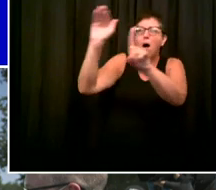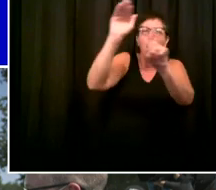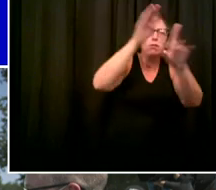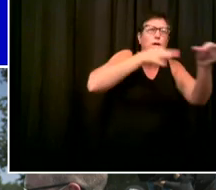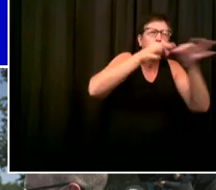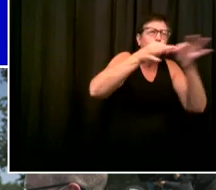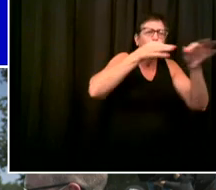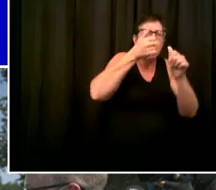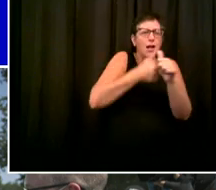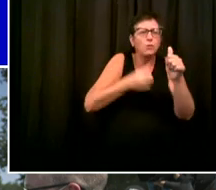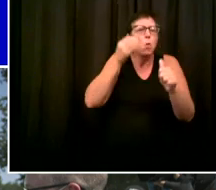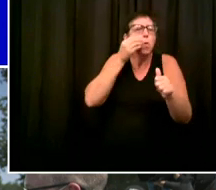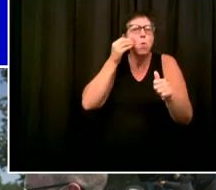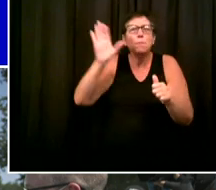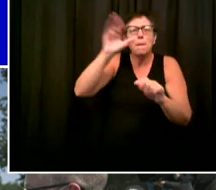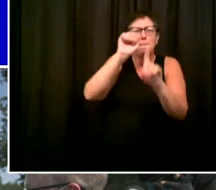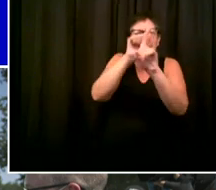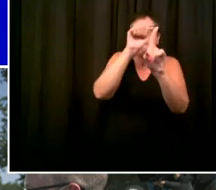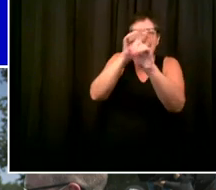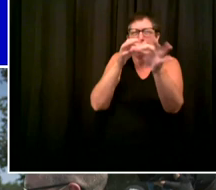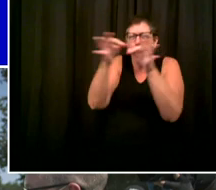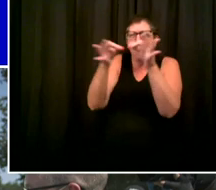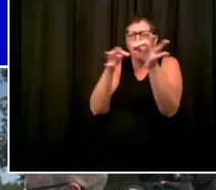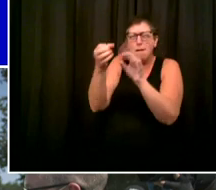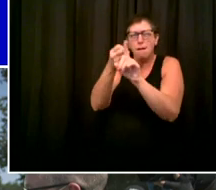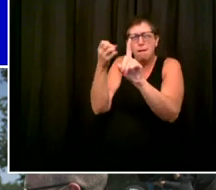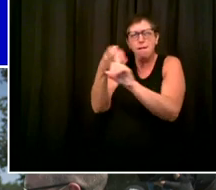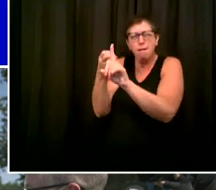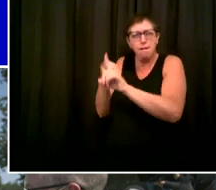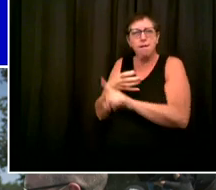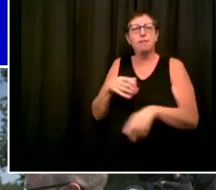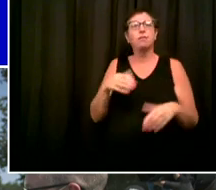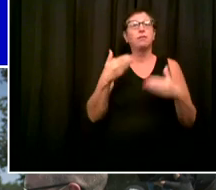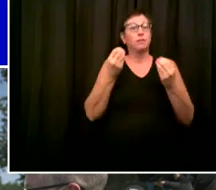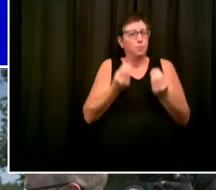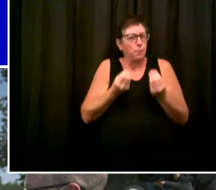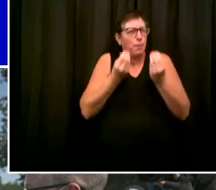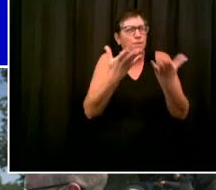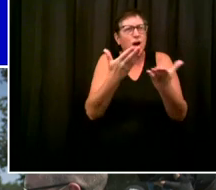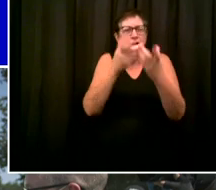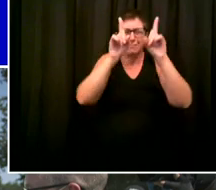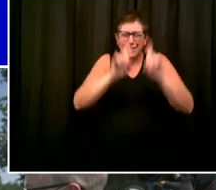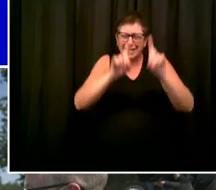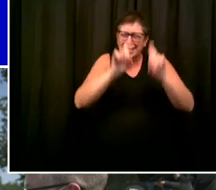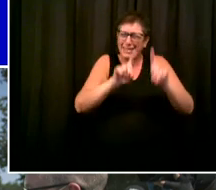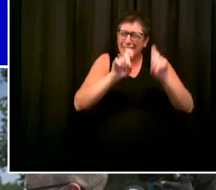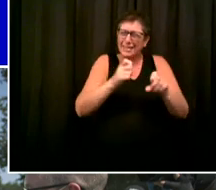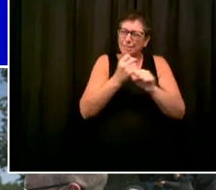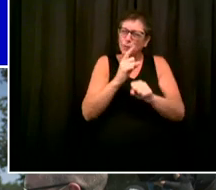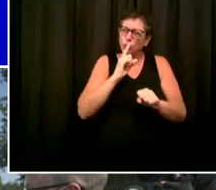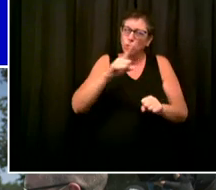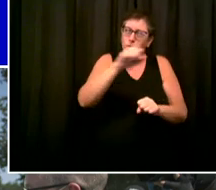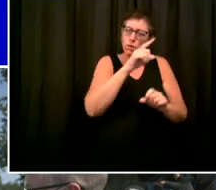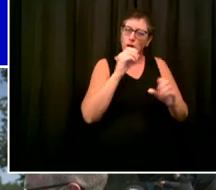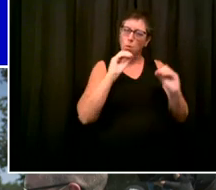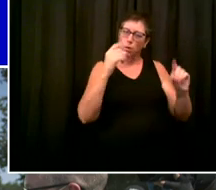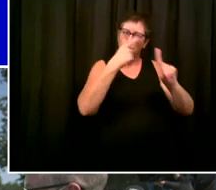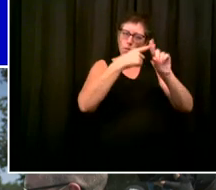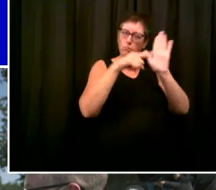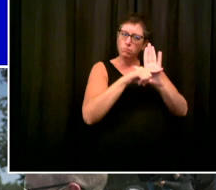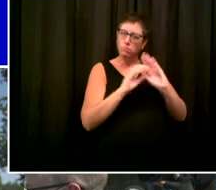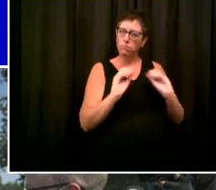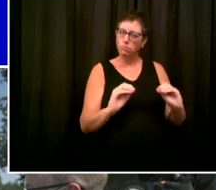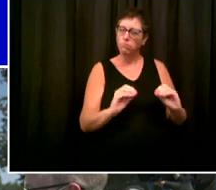And now, as more and more people have gotten tested, we're seeing a clearer picture and it's a better picture. So now the seven day rolling